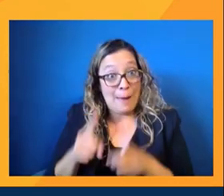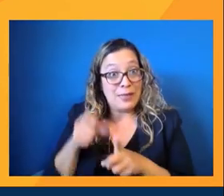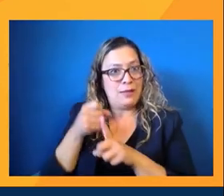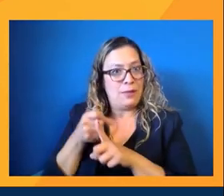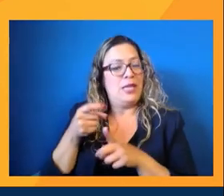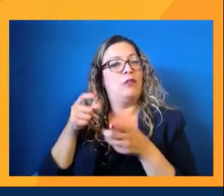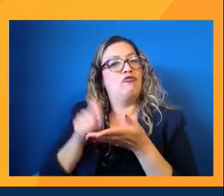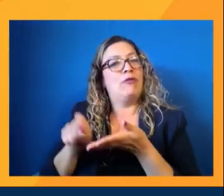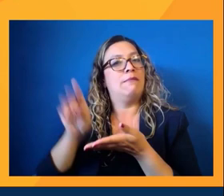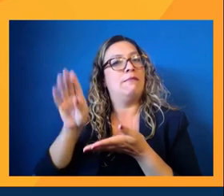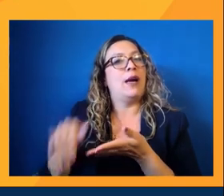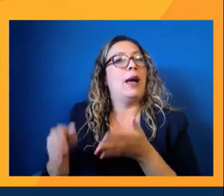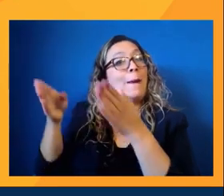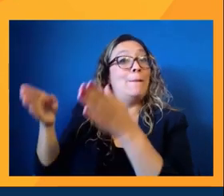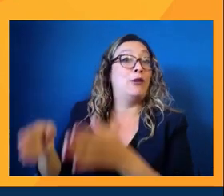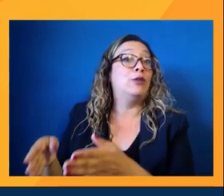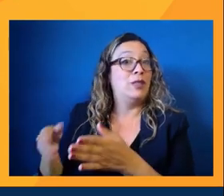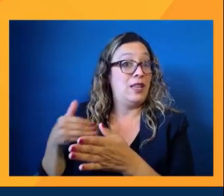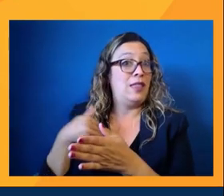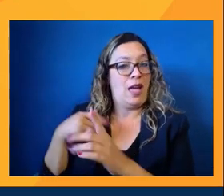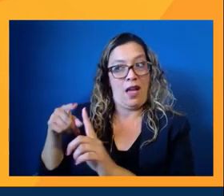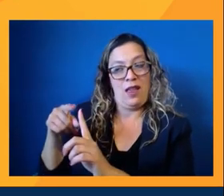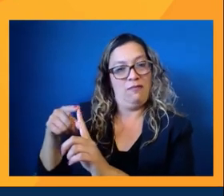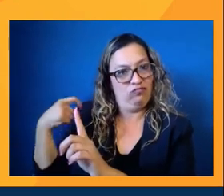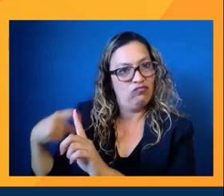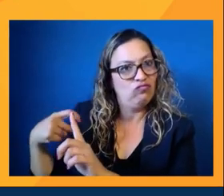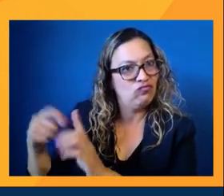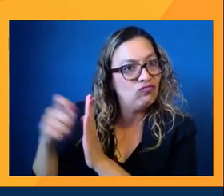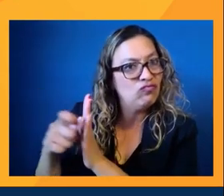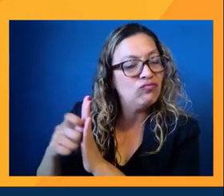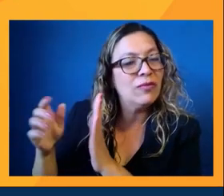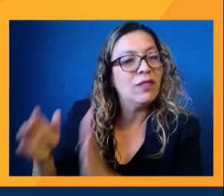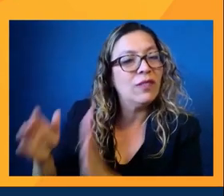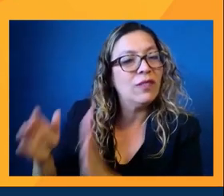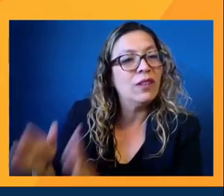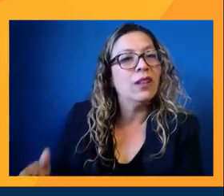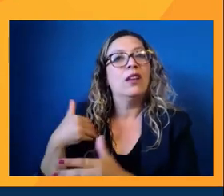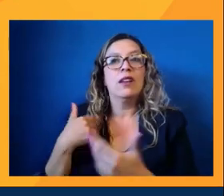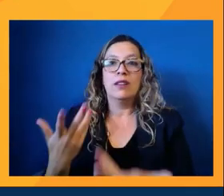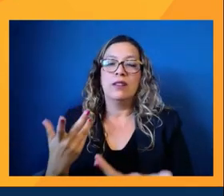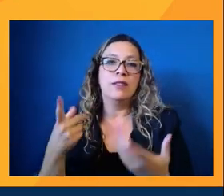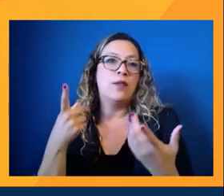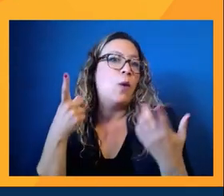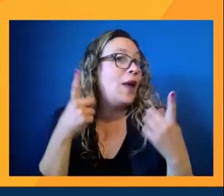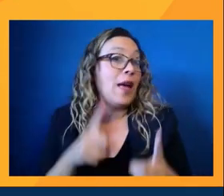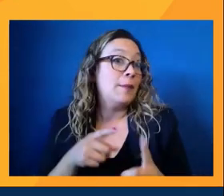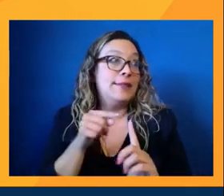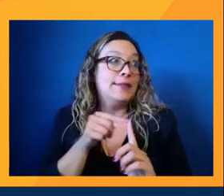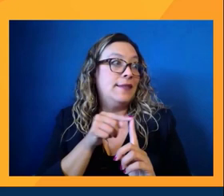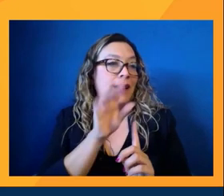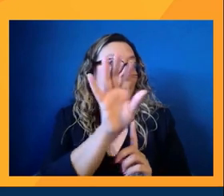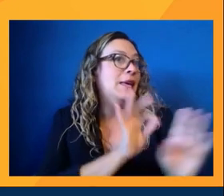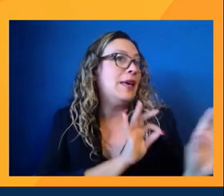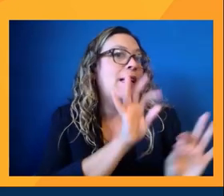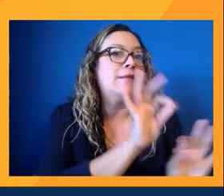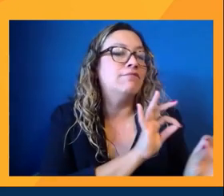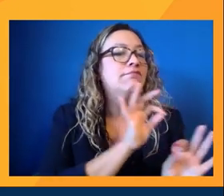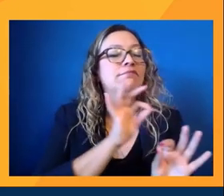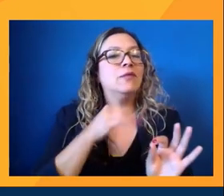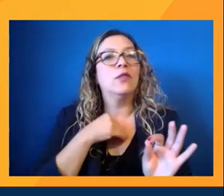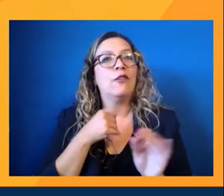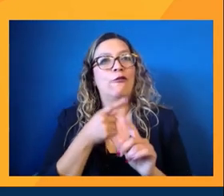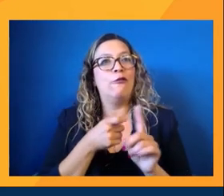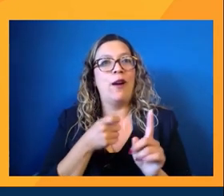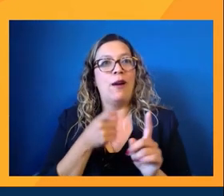So I'll source that and read that a lot more or happens to be starring somebody that's in the Latinx community or happens to be sourced from somebody's